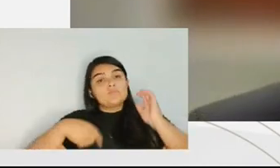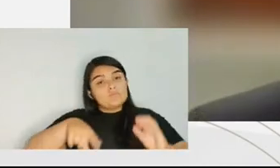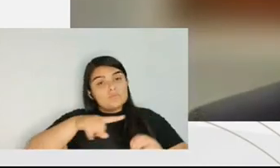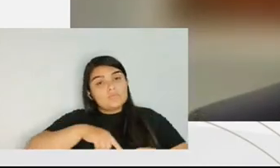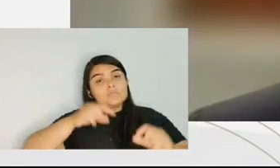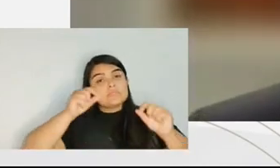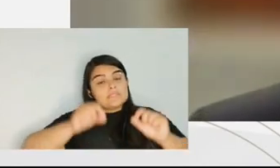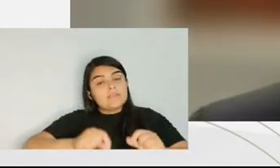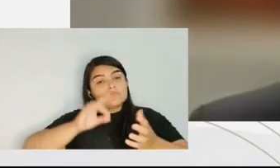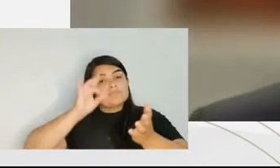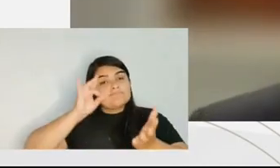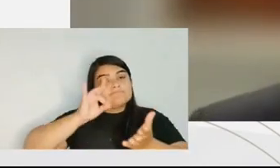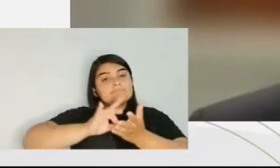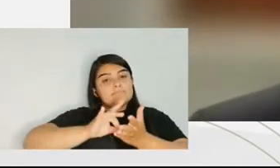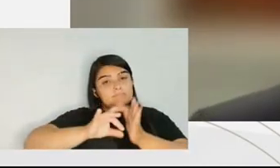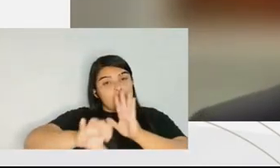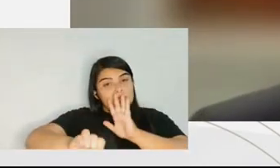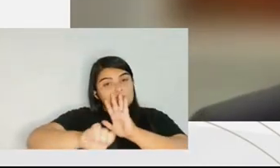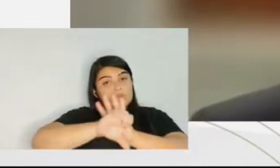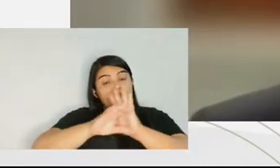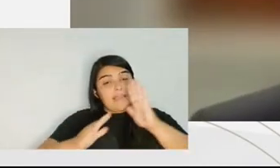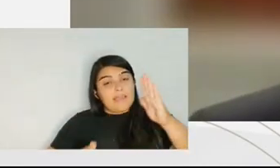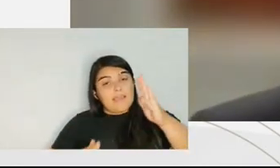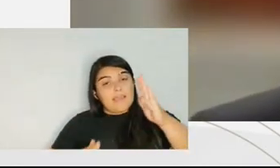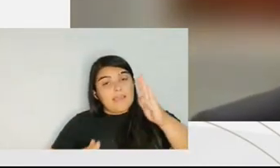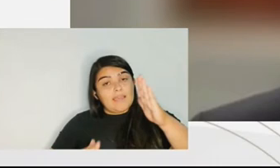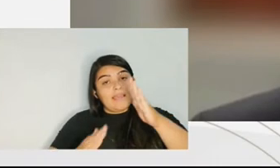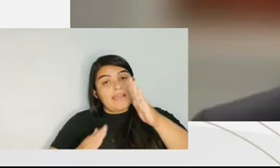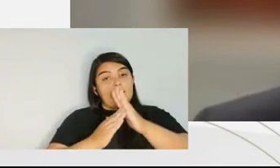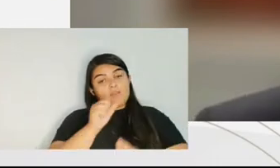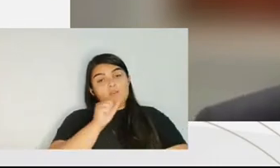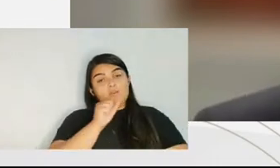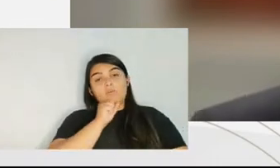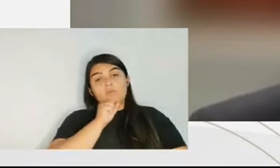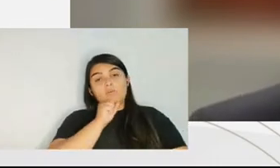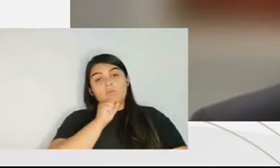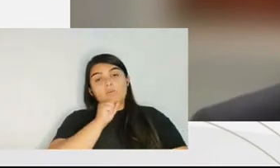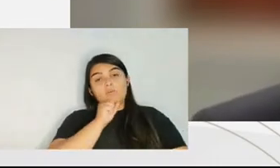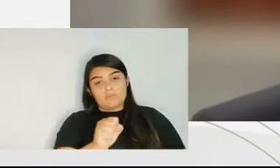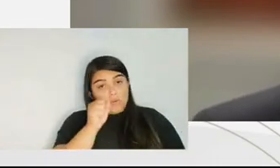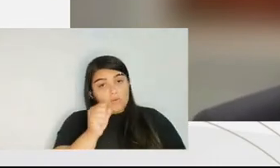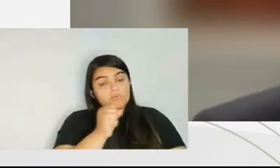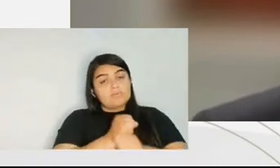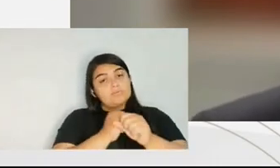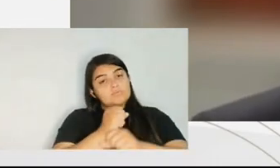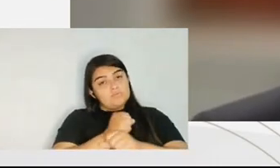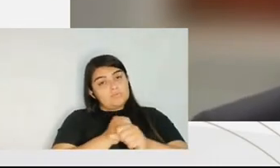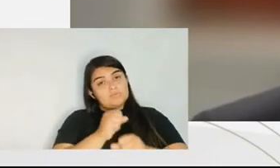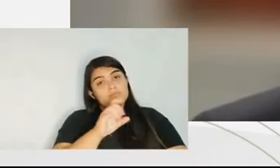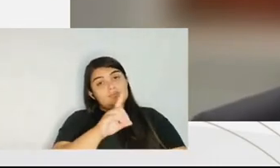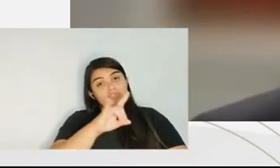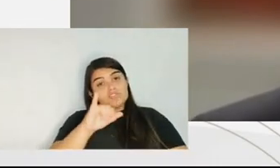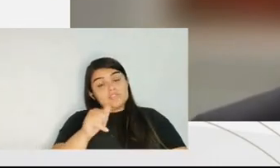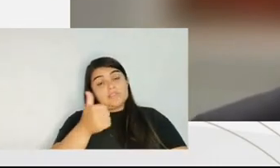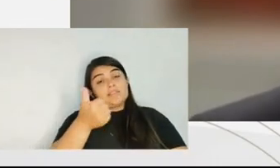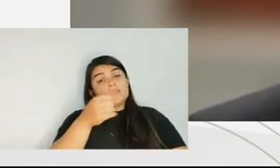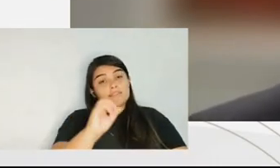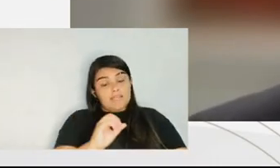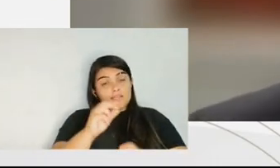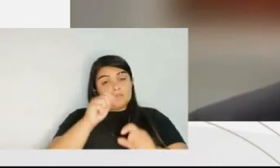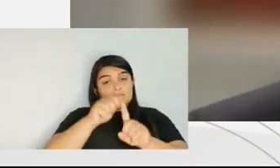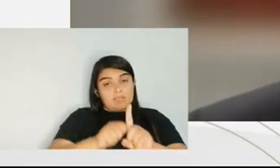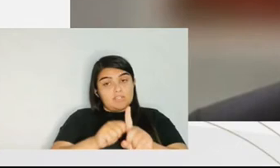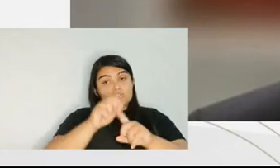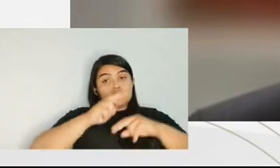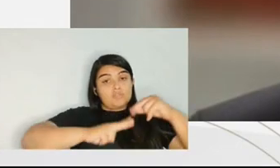the sentence bargaining in this procedure for crimes with the maximum penalty of